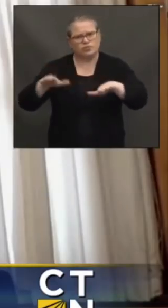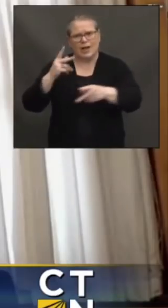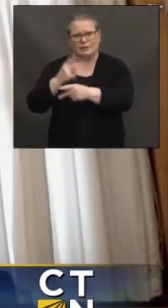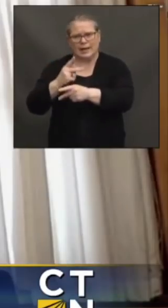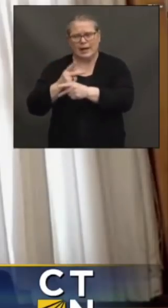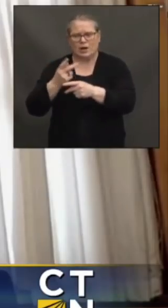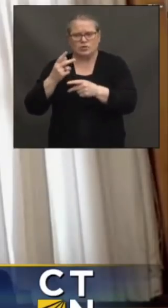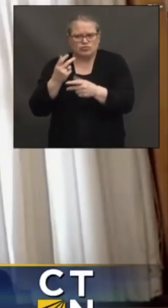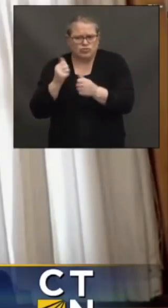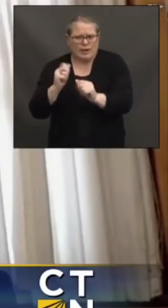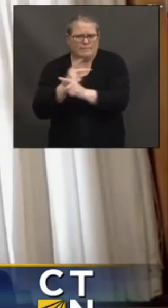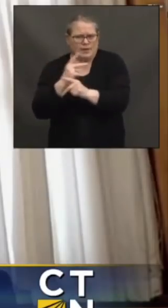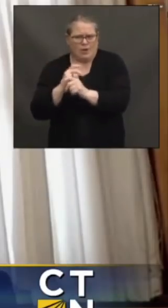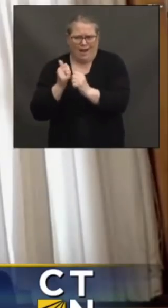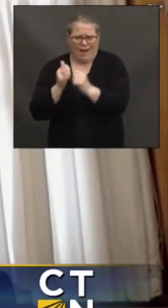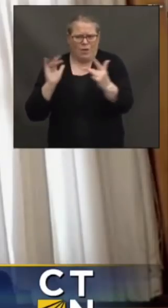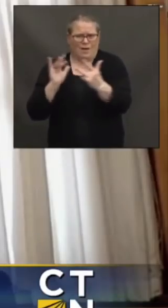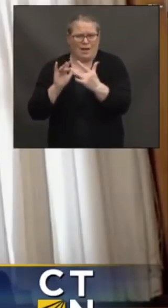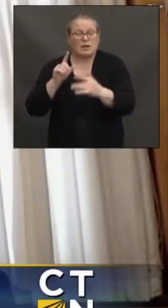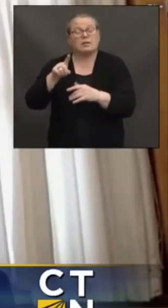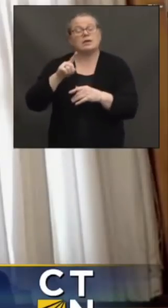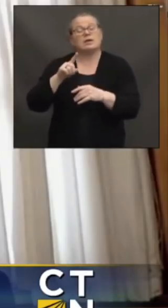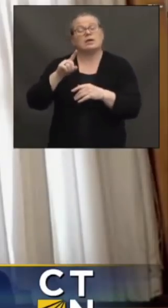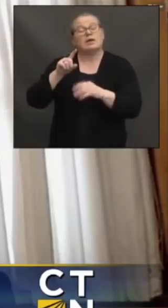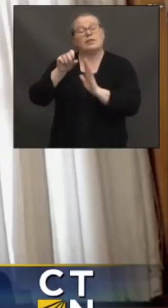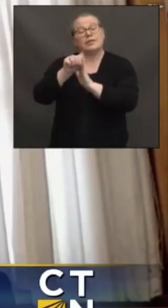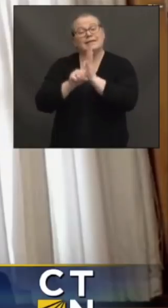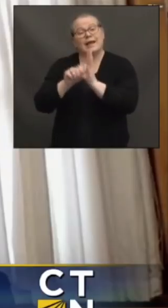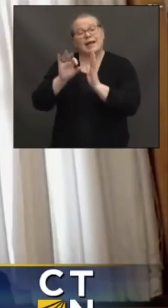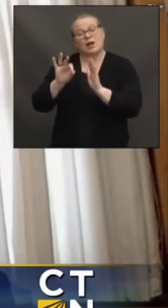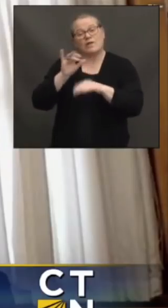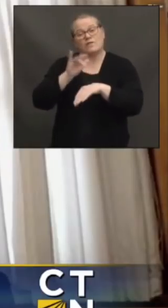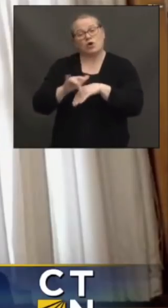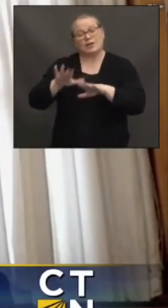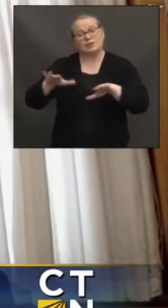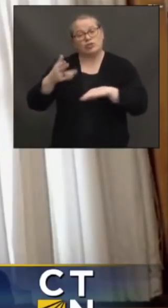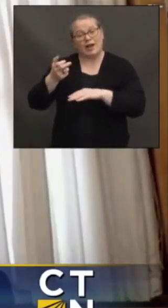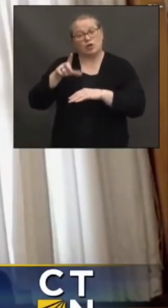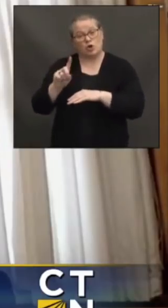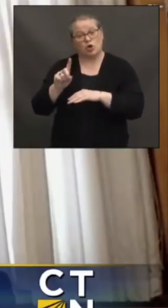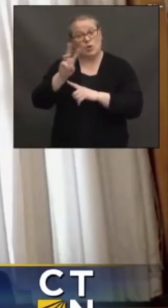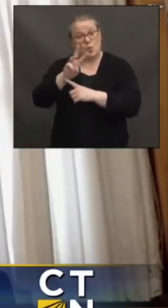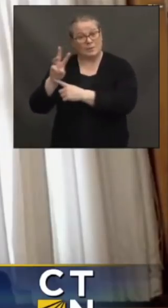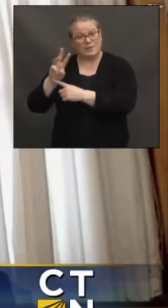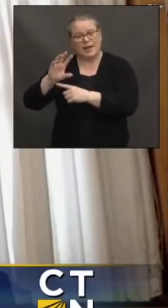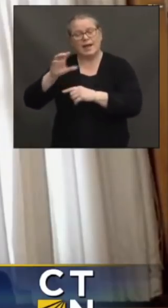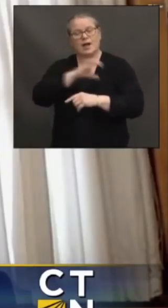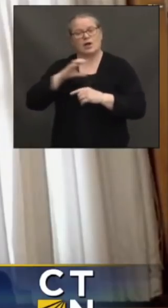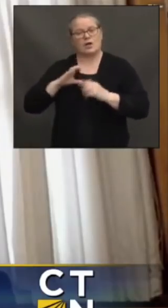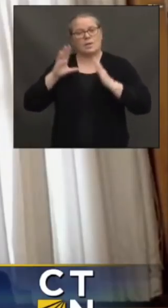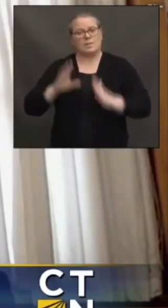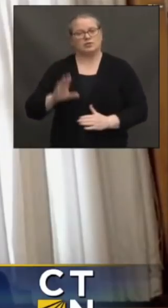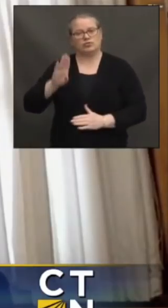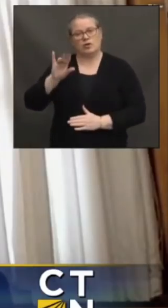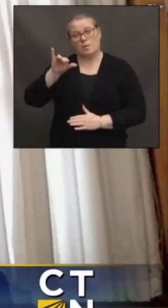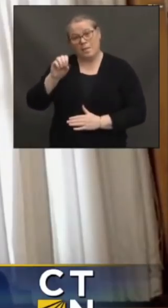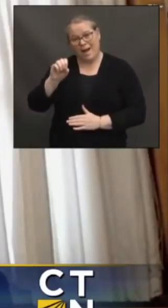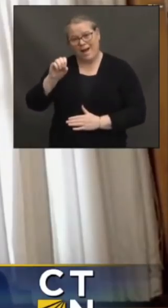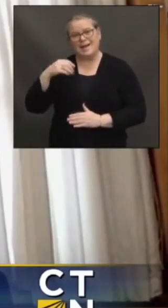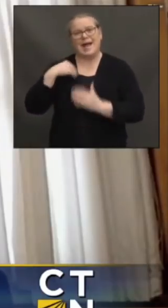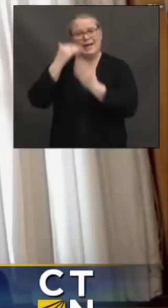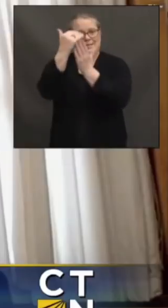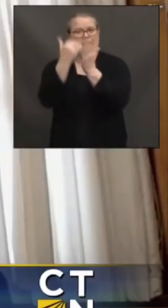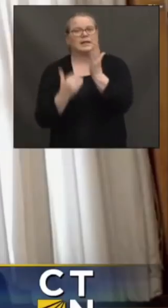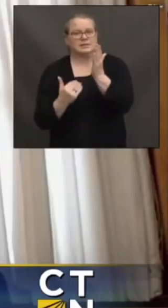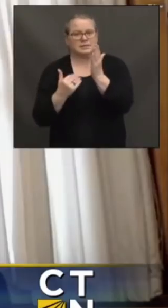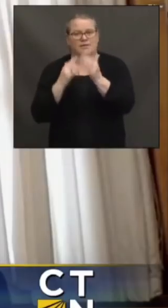website of the State Office of Early Childhood, Commissioner Bayh has a list posted there for every single town, if you're a child care provider, how